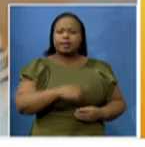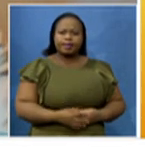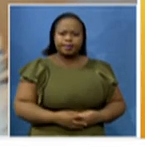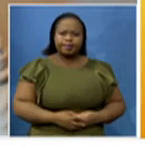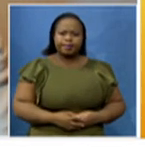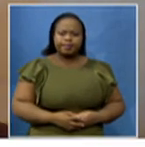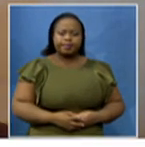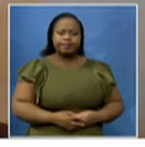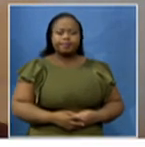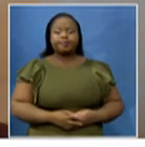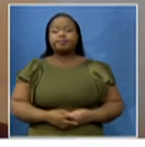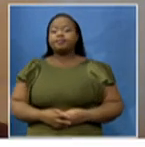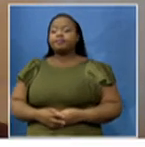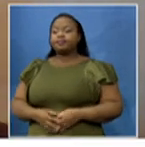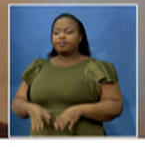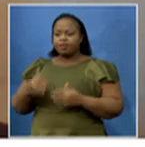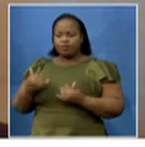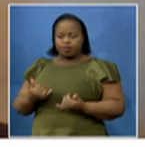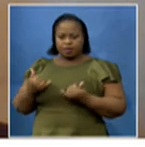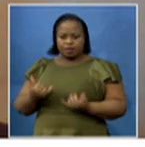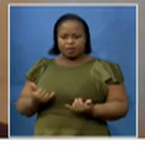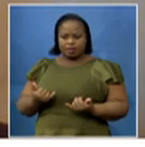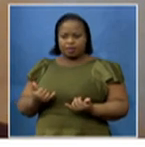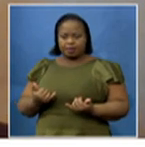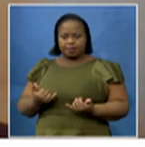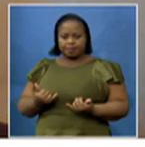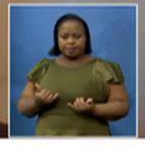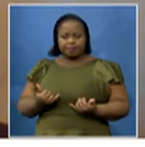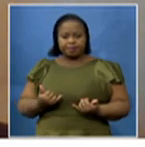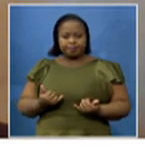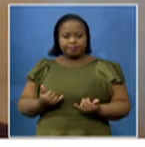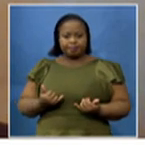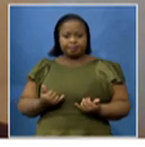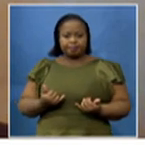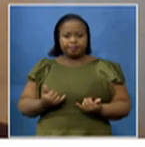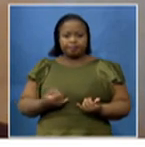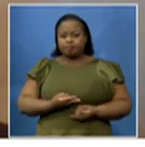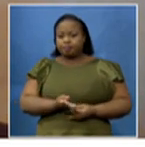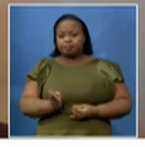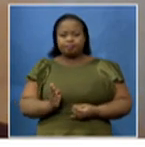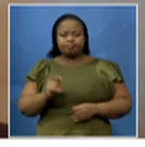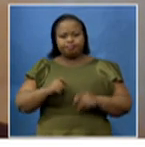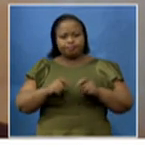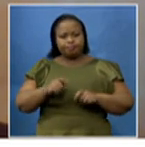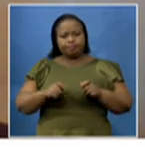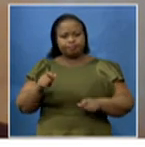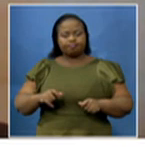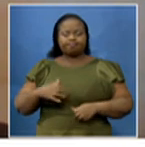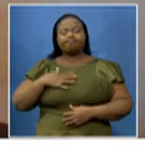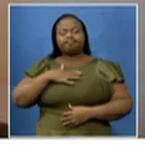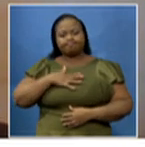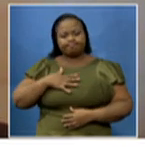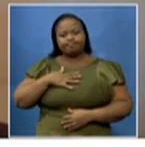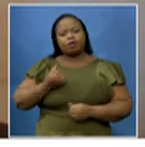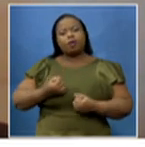Well, for now, the public is very much appreciative of our work. We